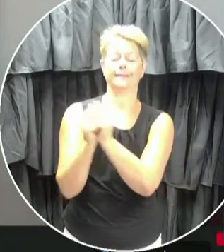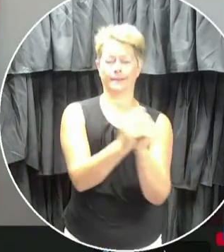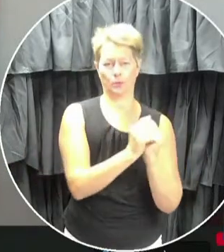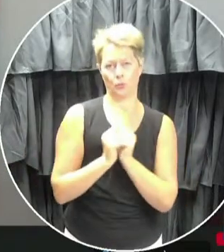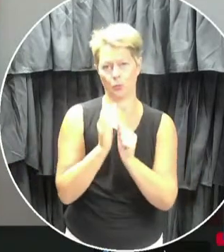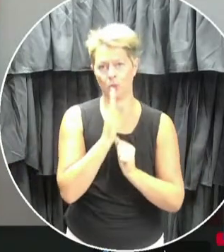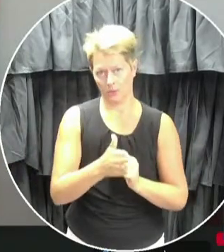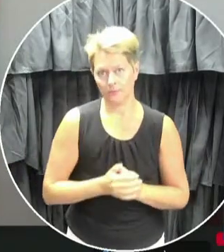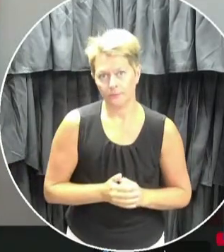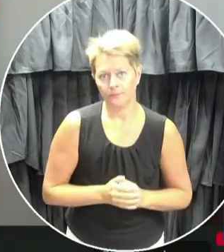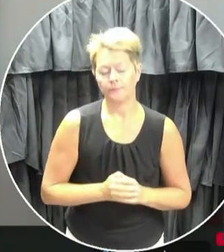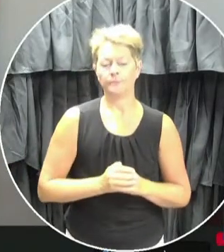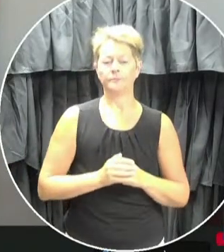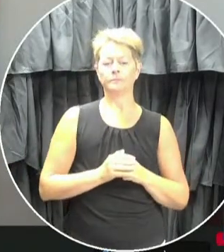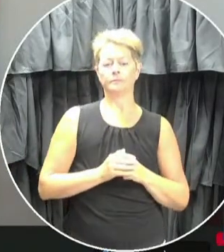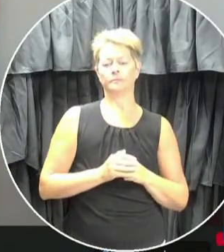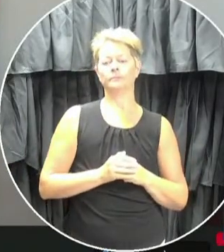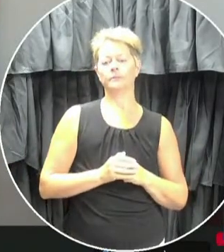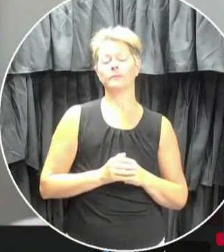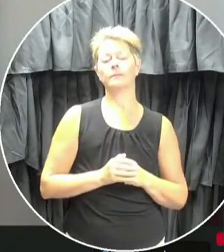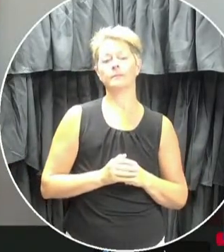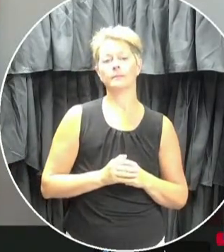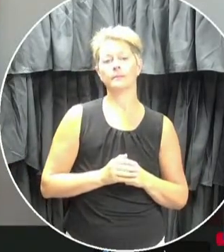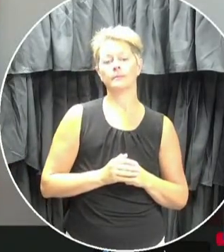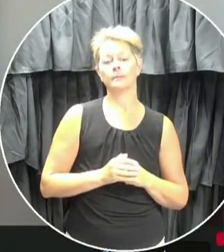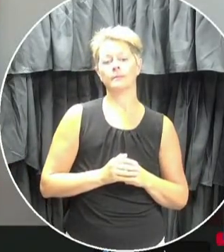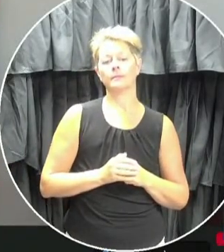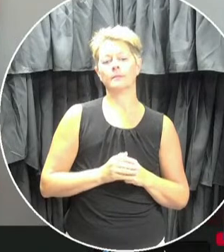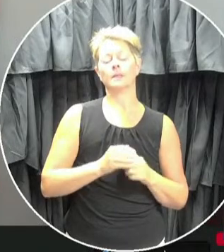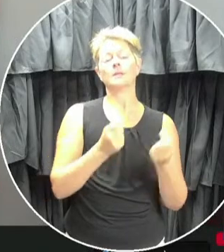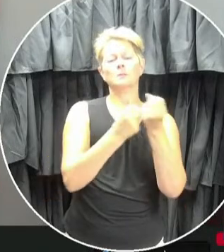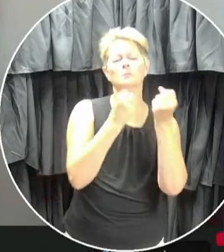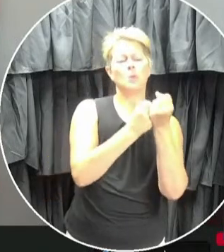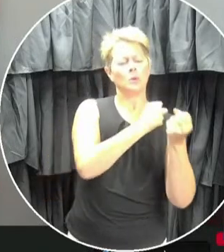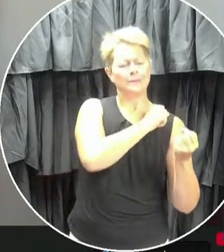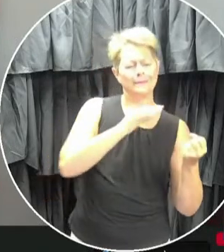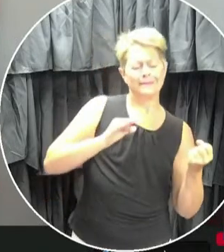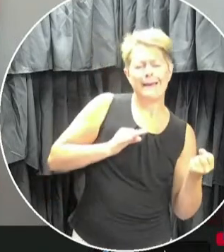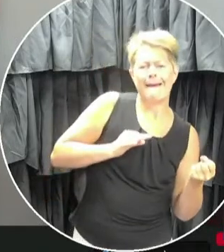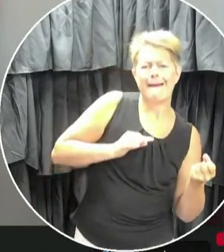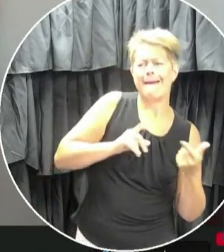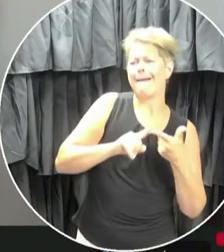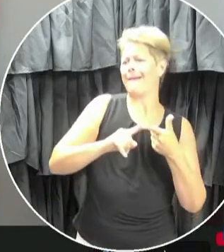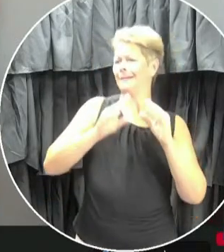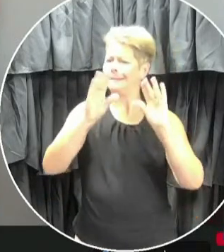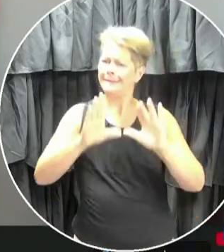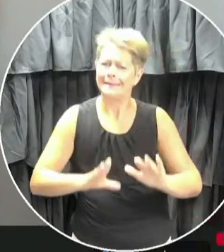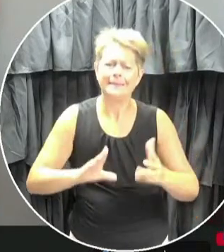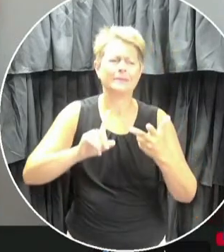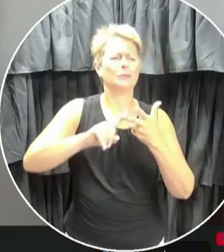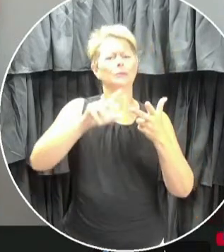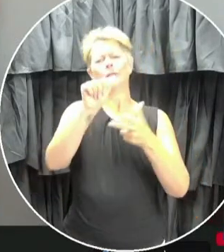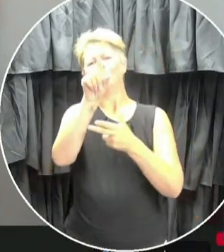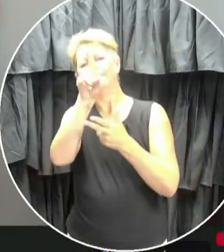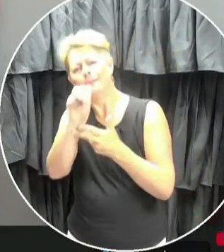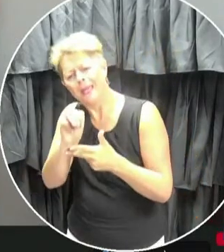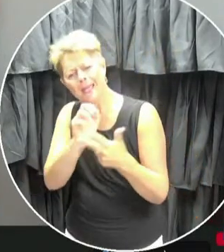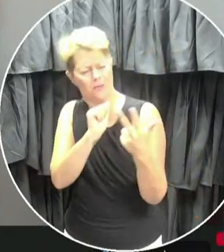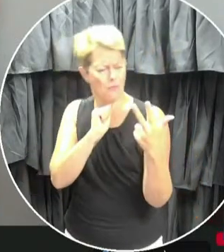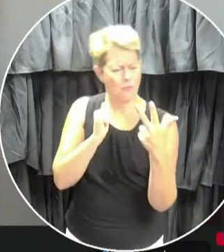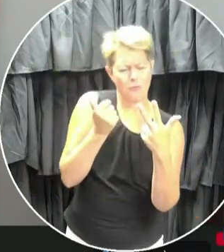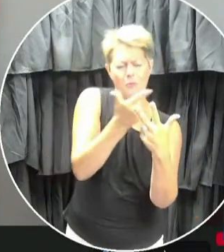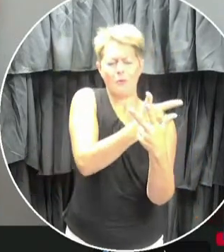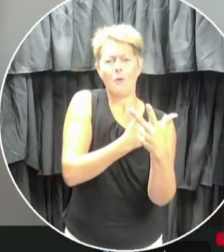The professionals in our system, the support staff workers, the teachers, the administrators, I can